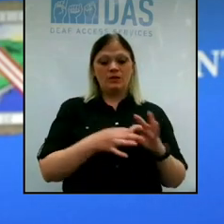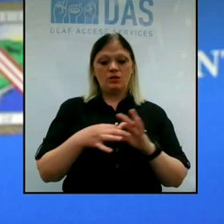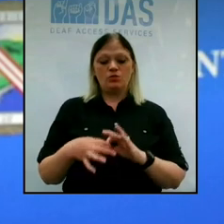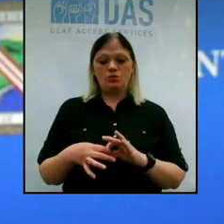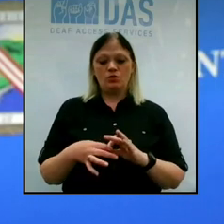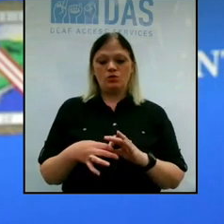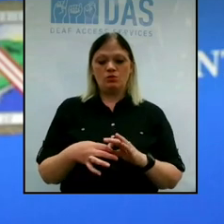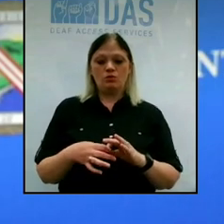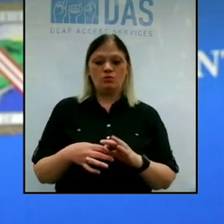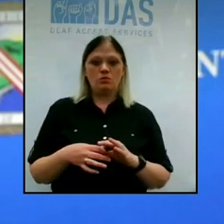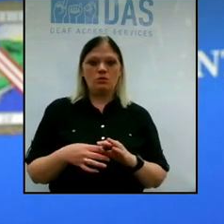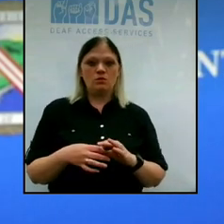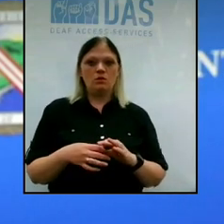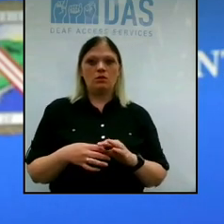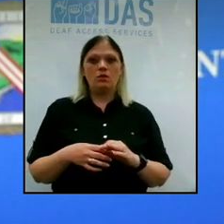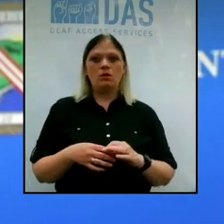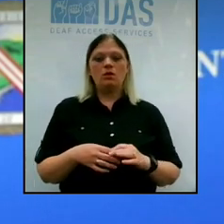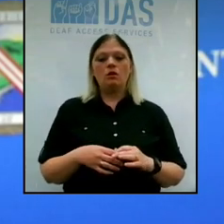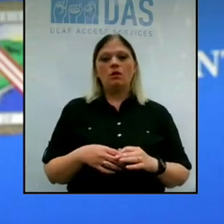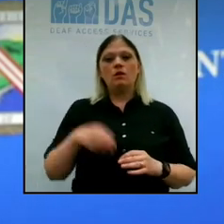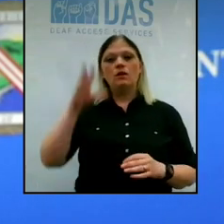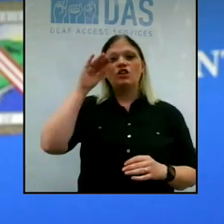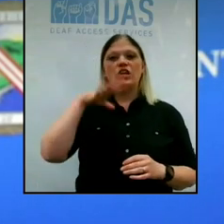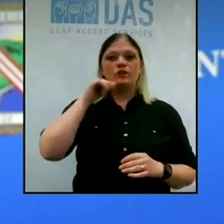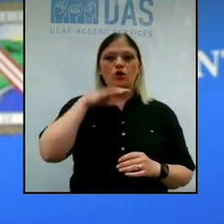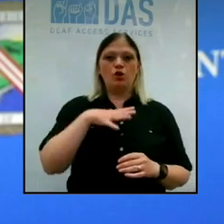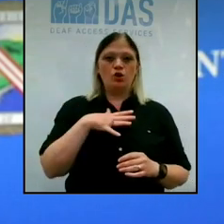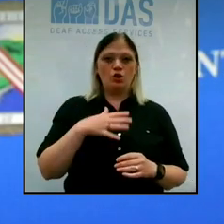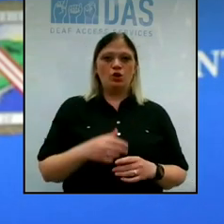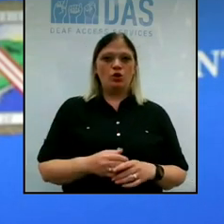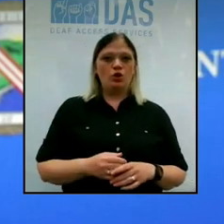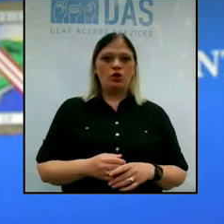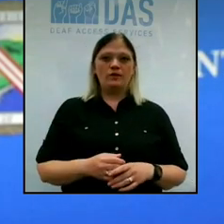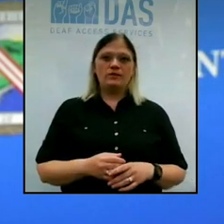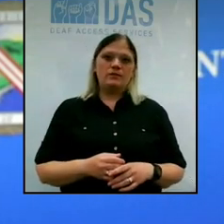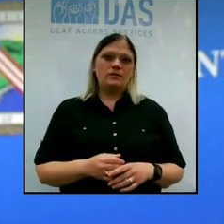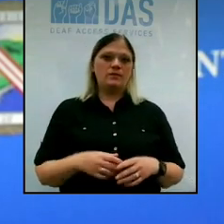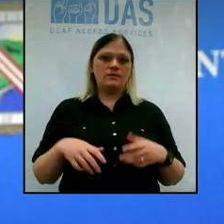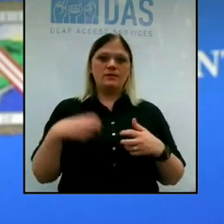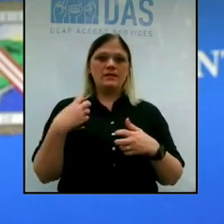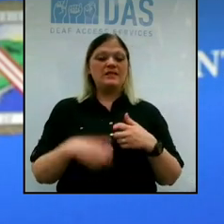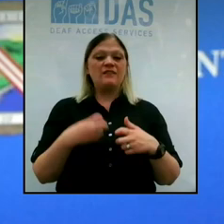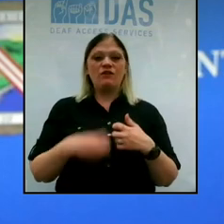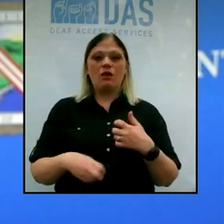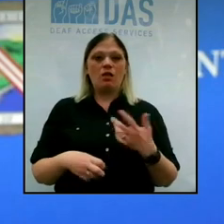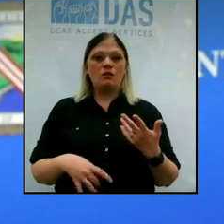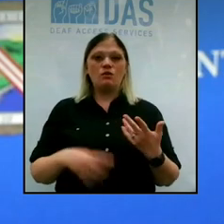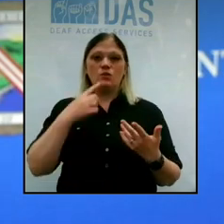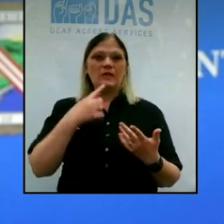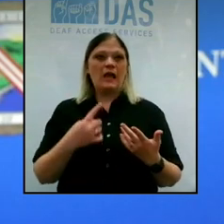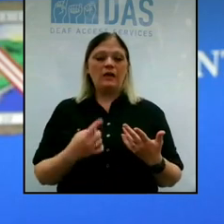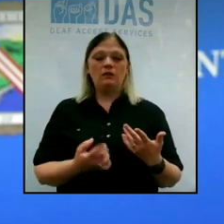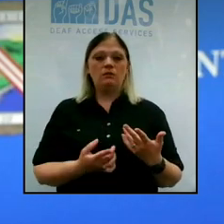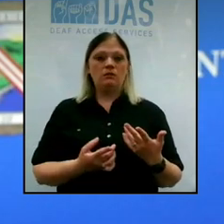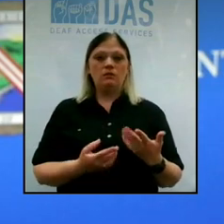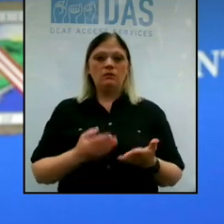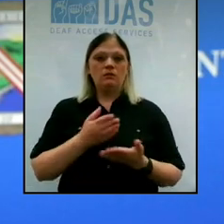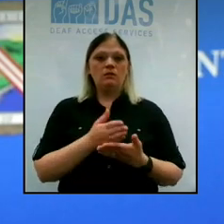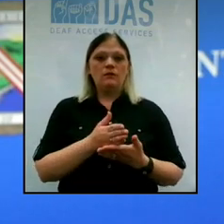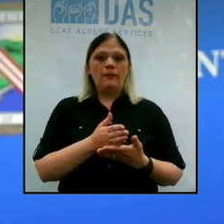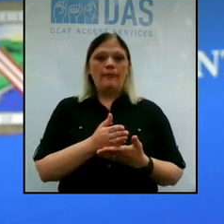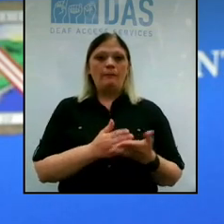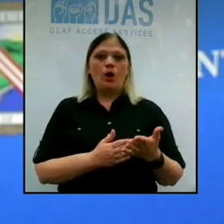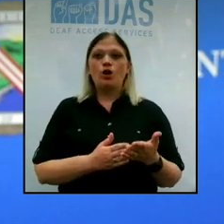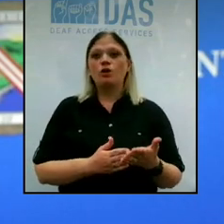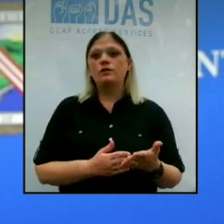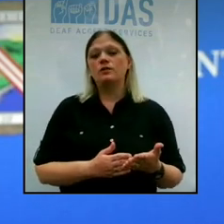you know, gender, you know, again, it's really difficult to, you know, to say, you know, part of it is